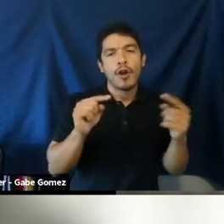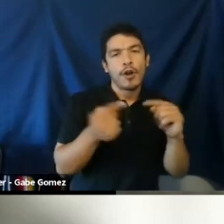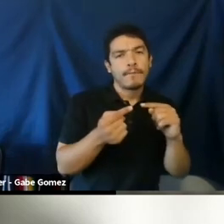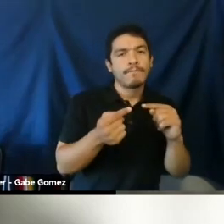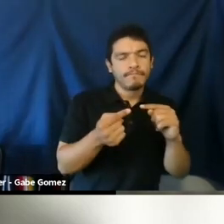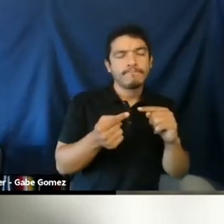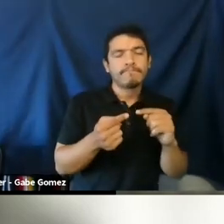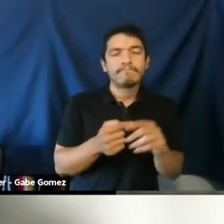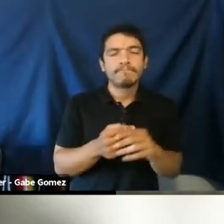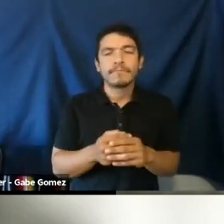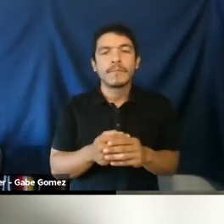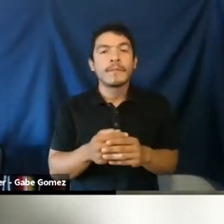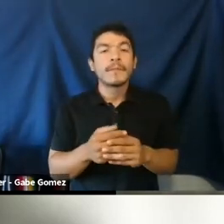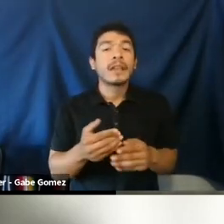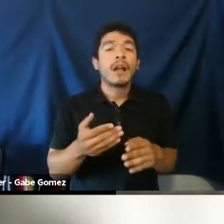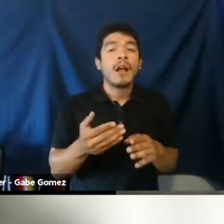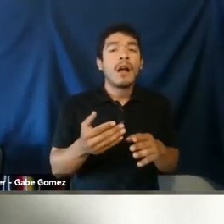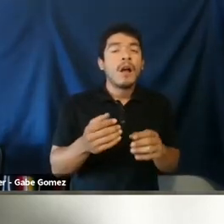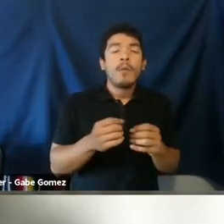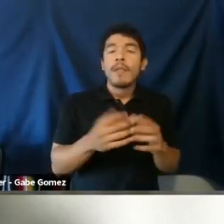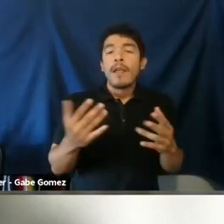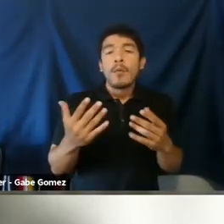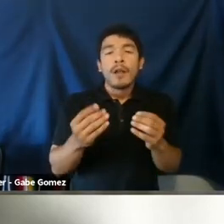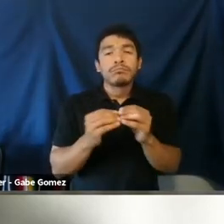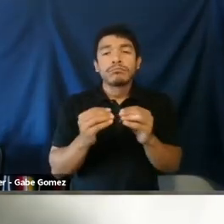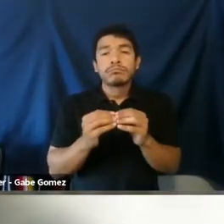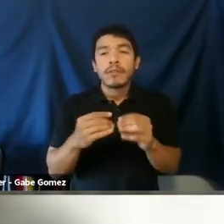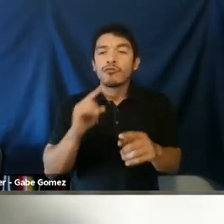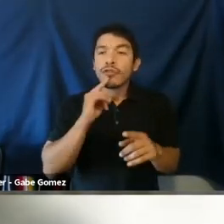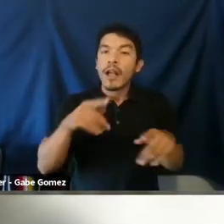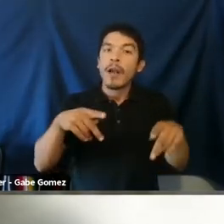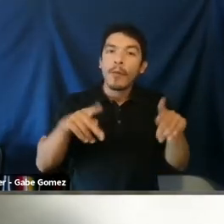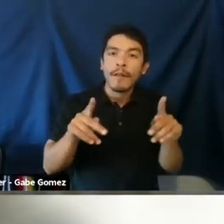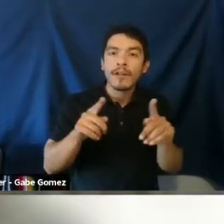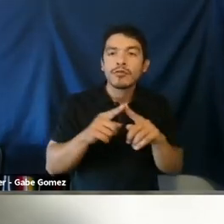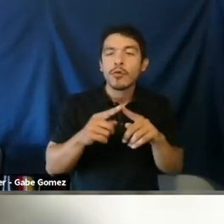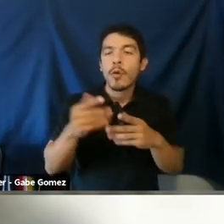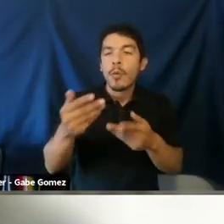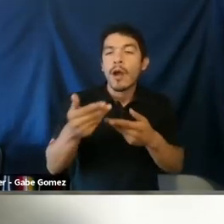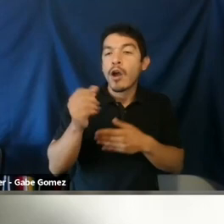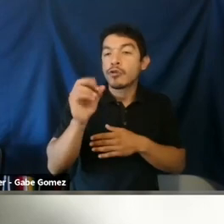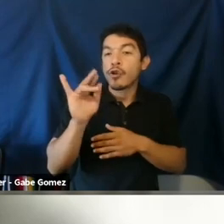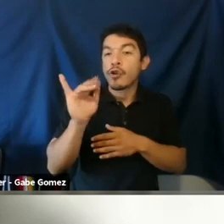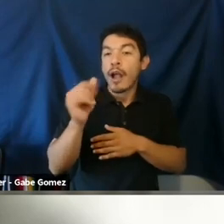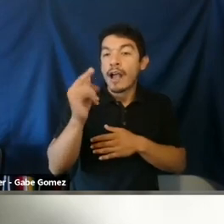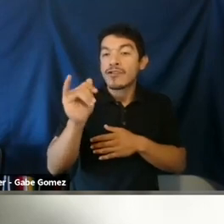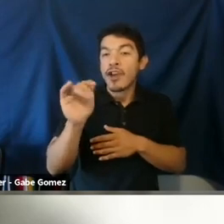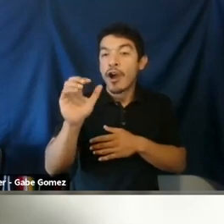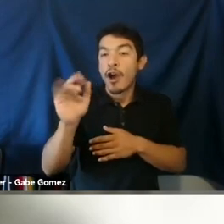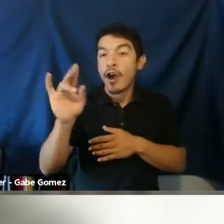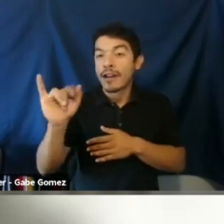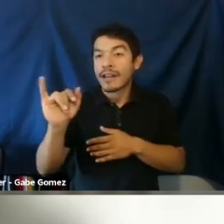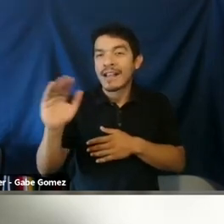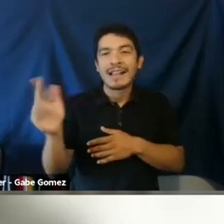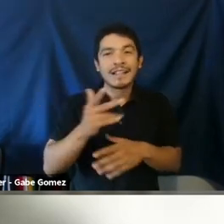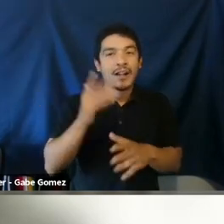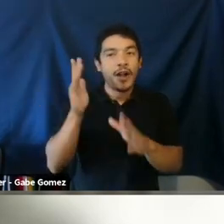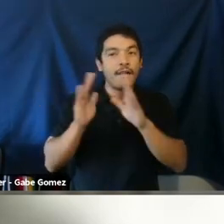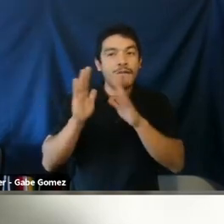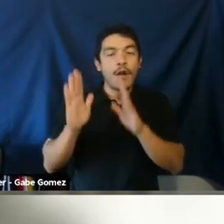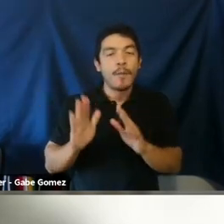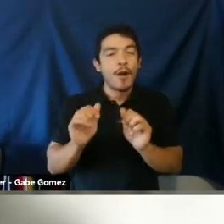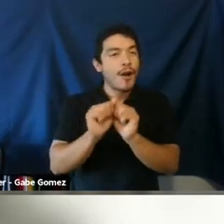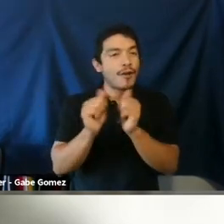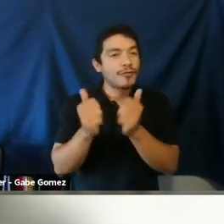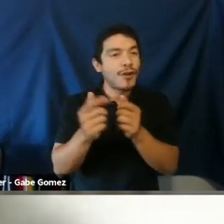You know, how can we balance empathy, you know, over harm. So without further ado, it is such a privilege to